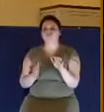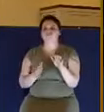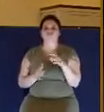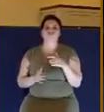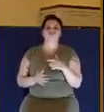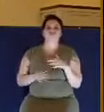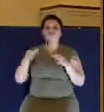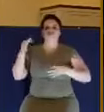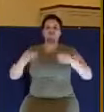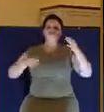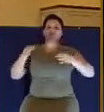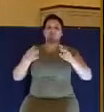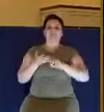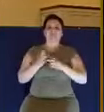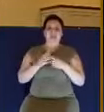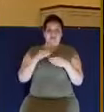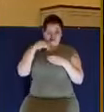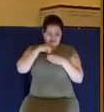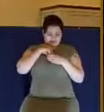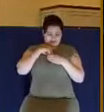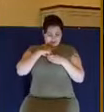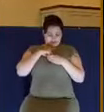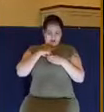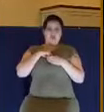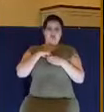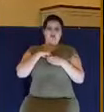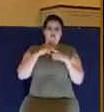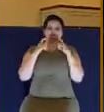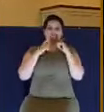heart, you're transgressing the law of God.